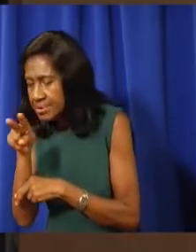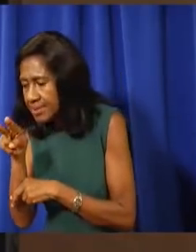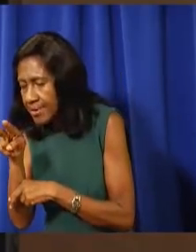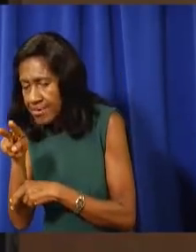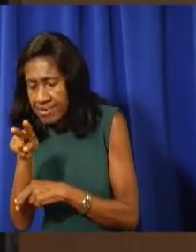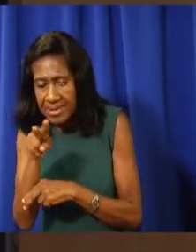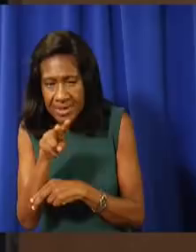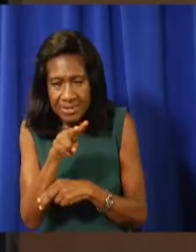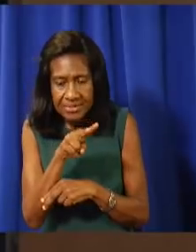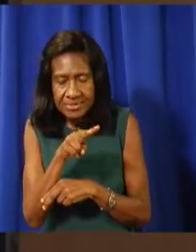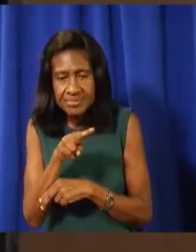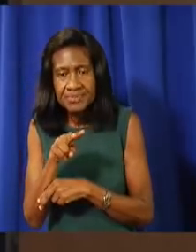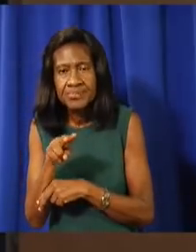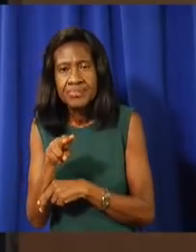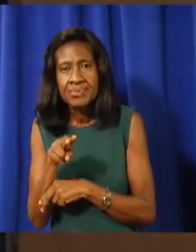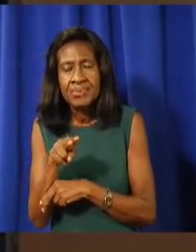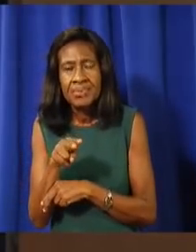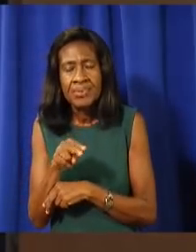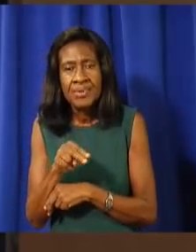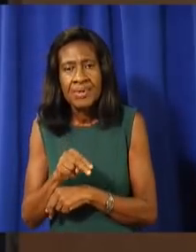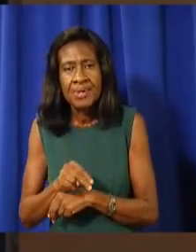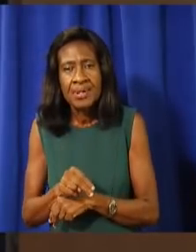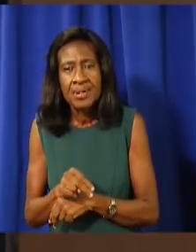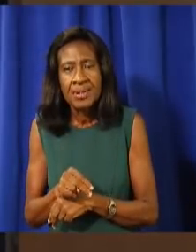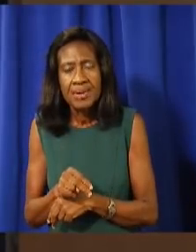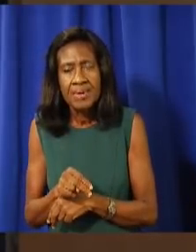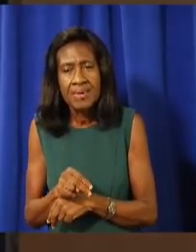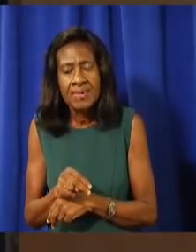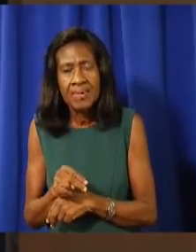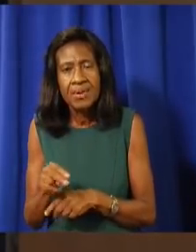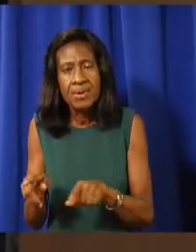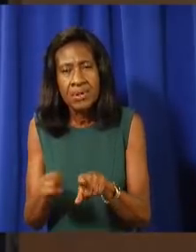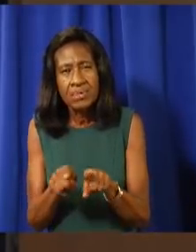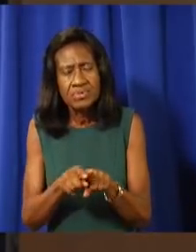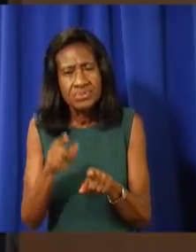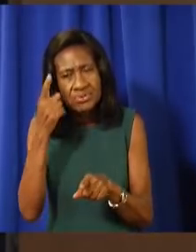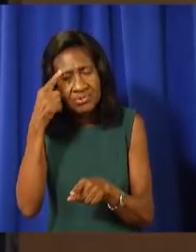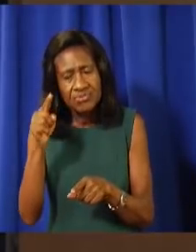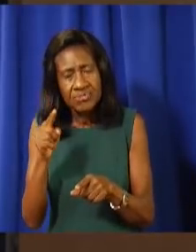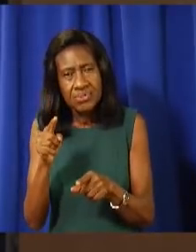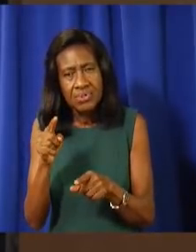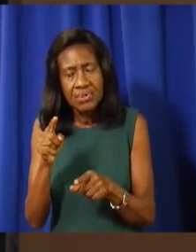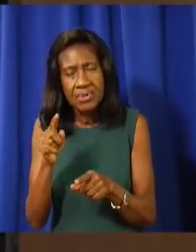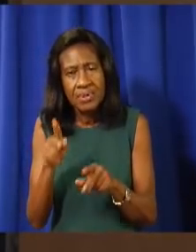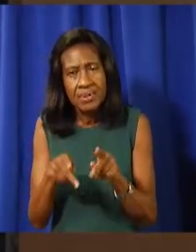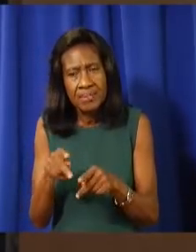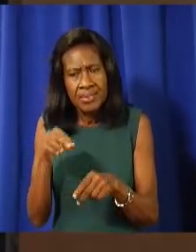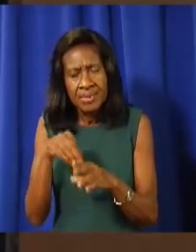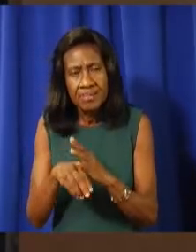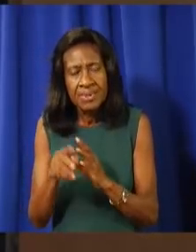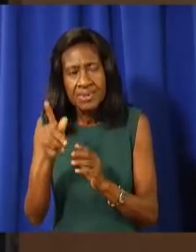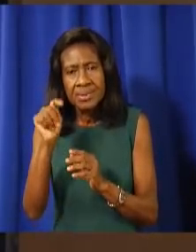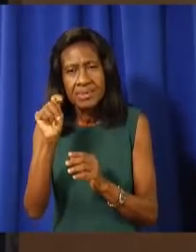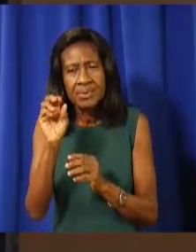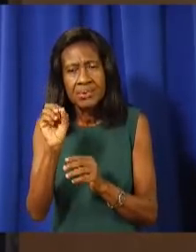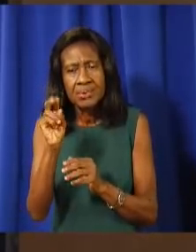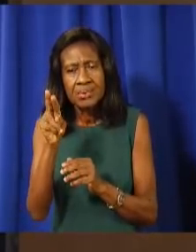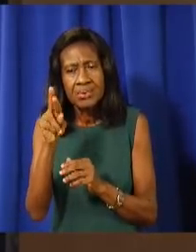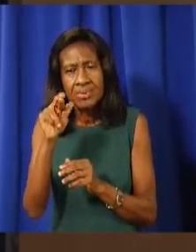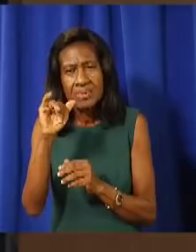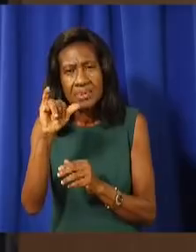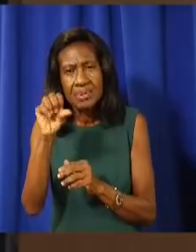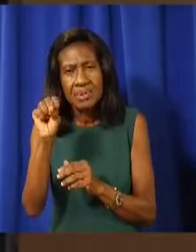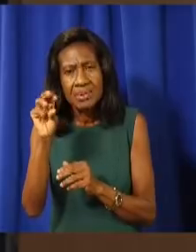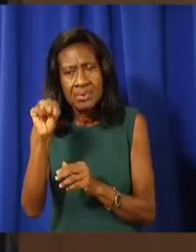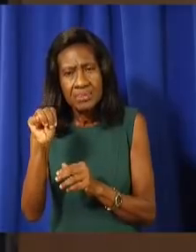frontline workers, but also those in the tourism industry that are with travelers. But yes,